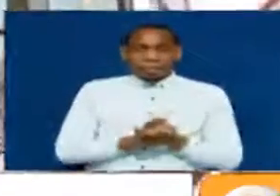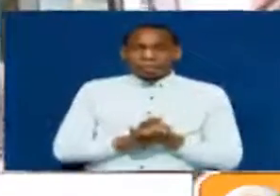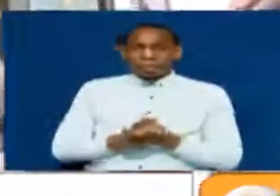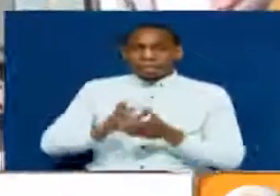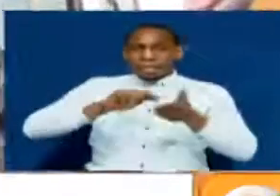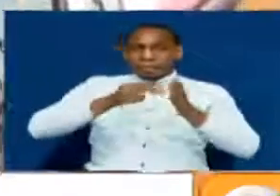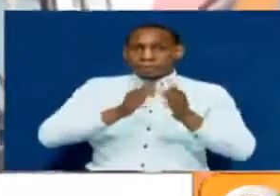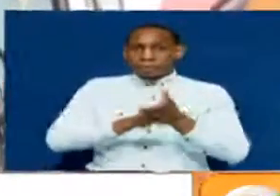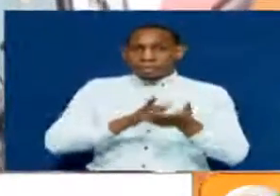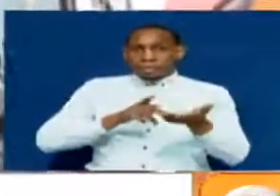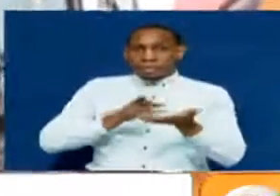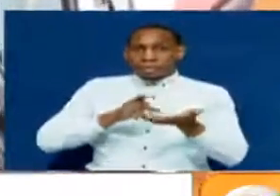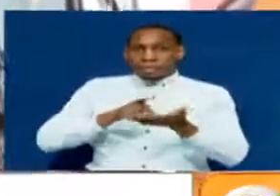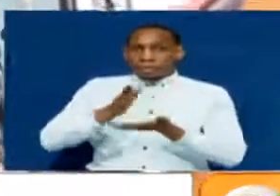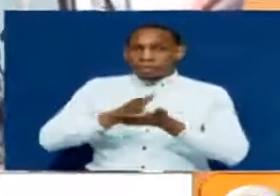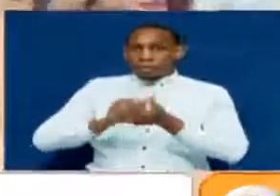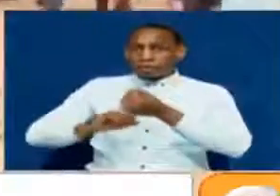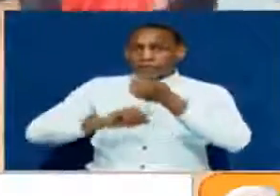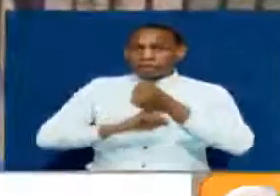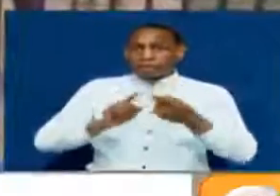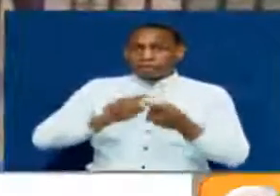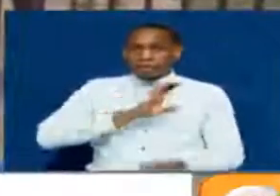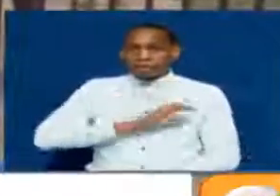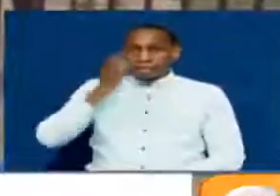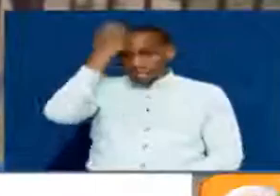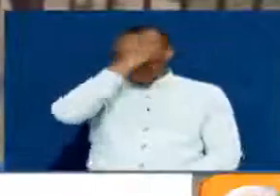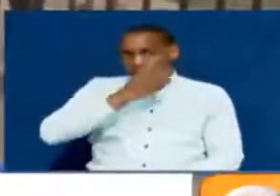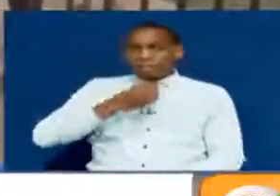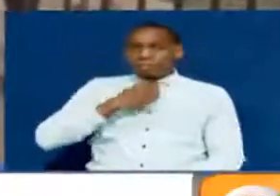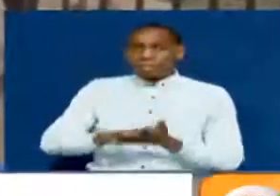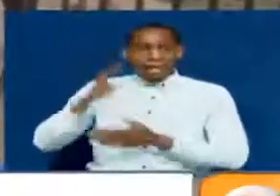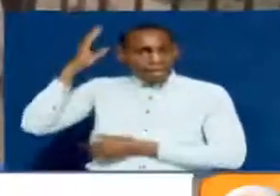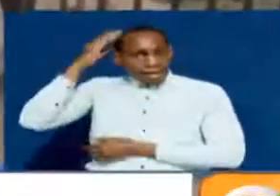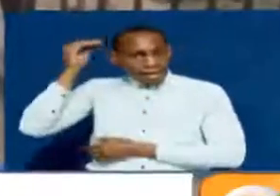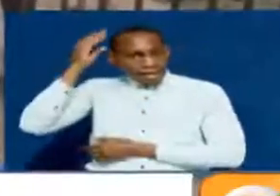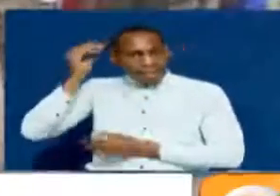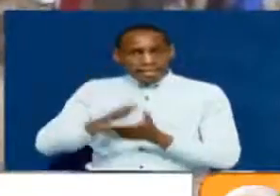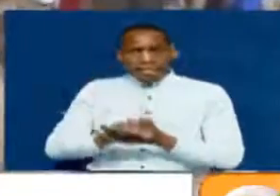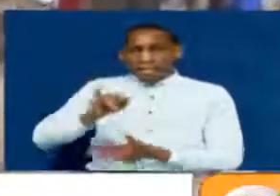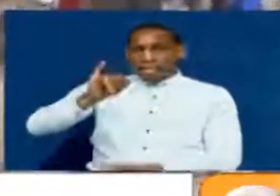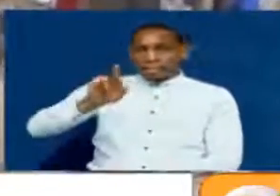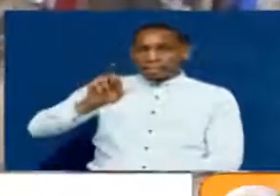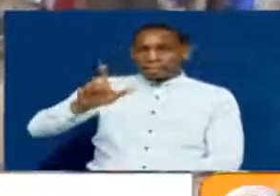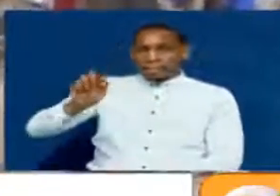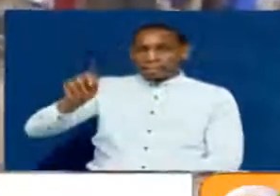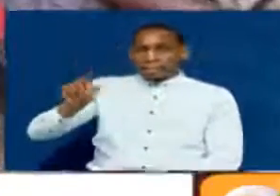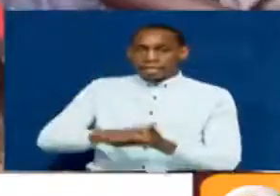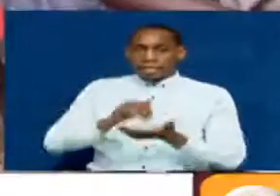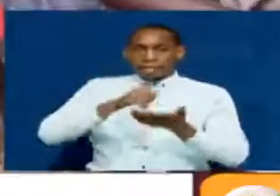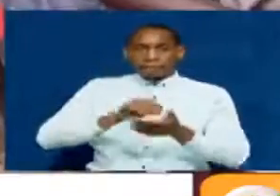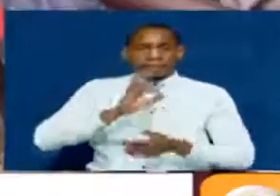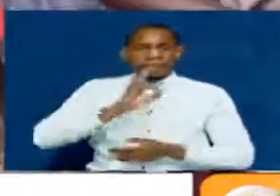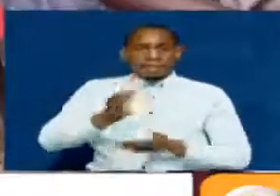The project, funded by donors, among them Canada, European Union, the Netherlands and Ireland, will host 300